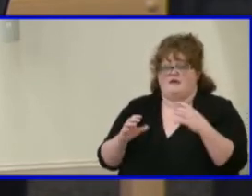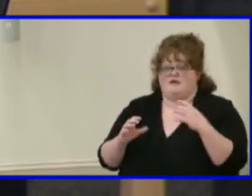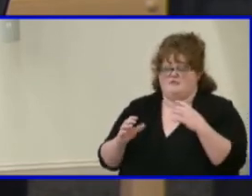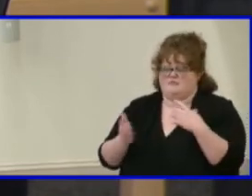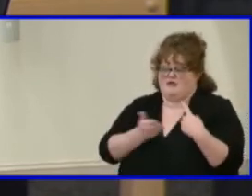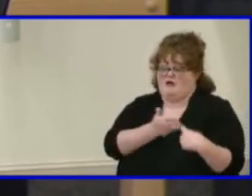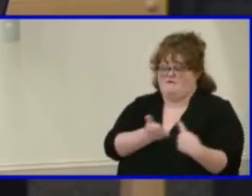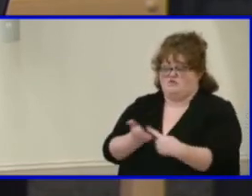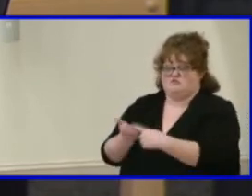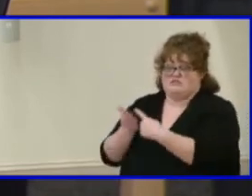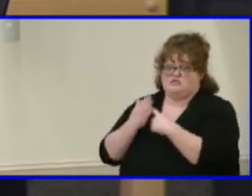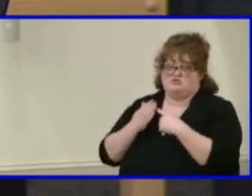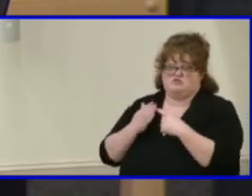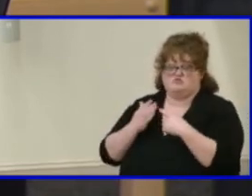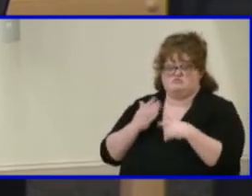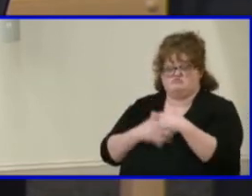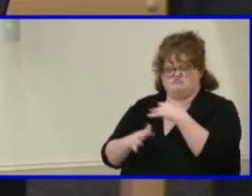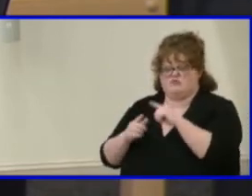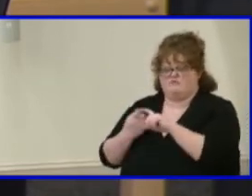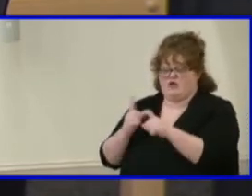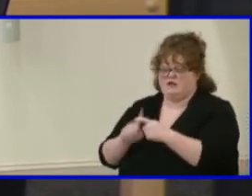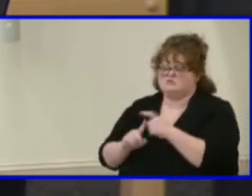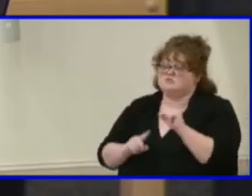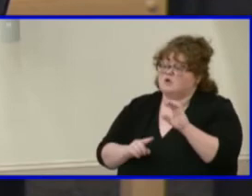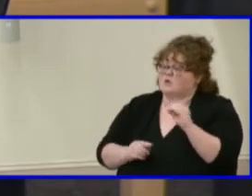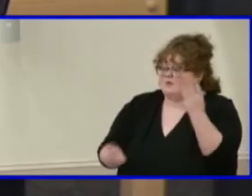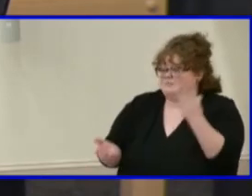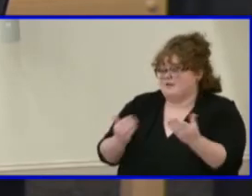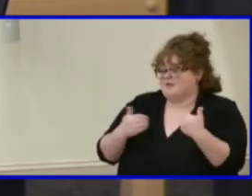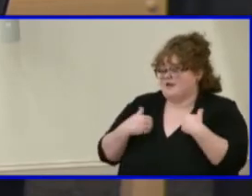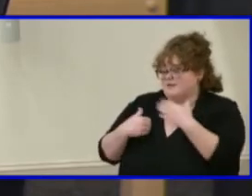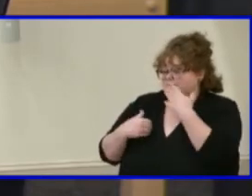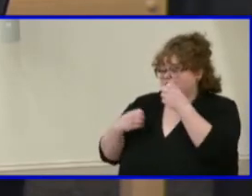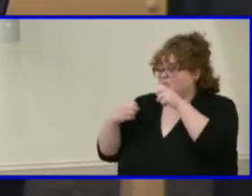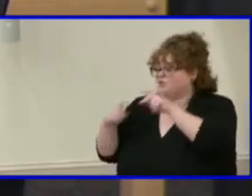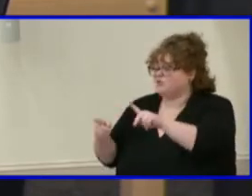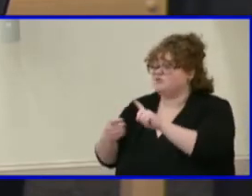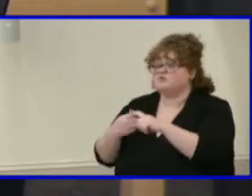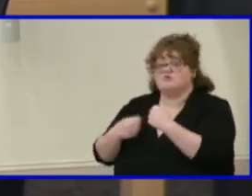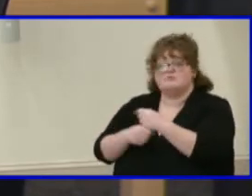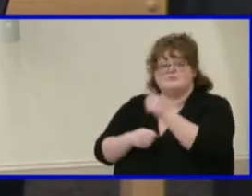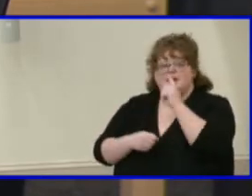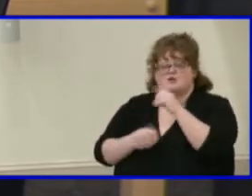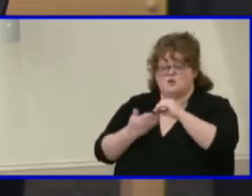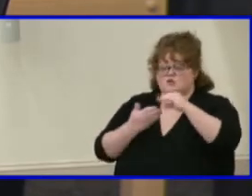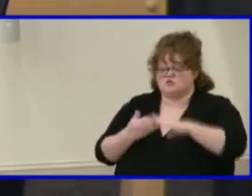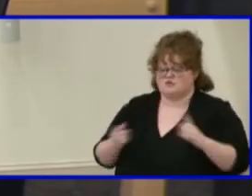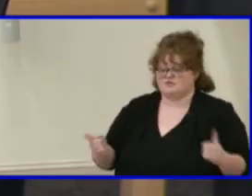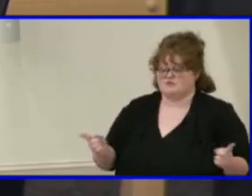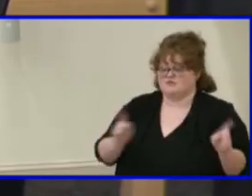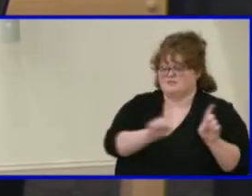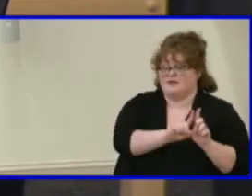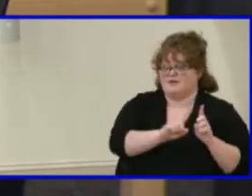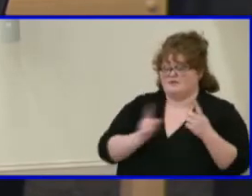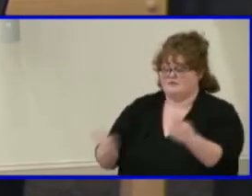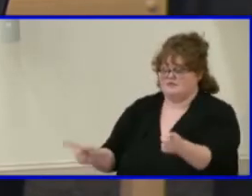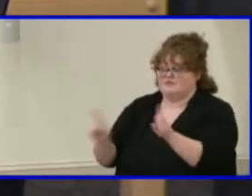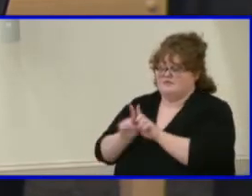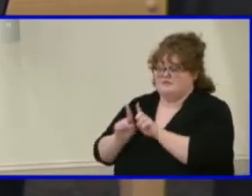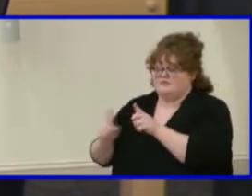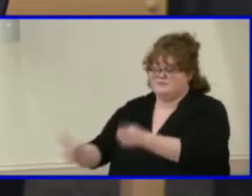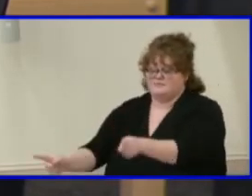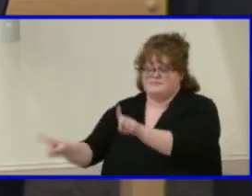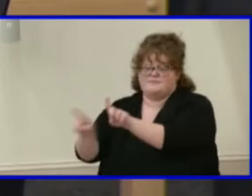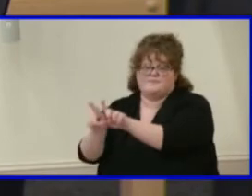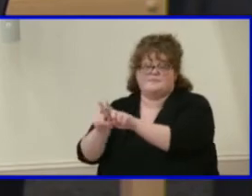there may be some opportunities to pair students together from different backgrounds and different